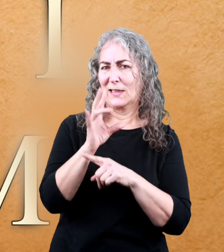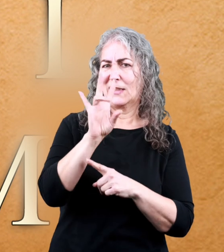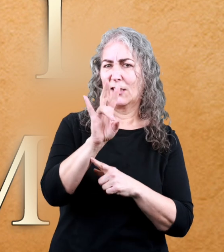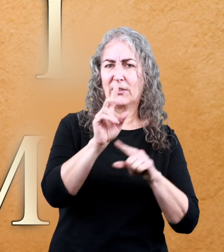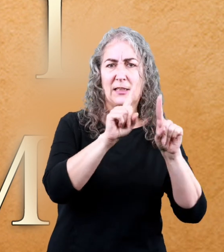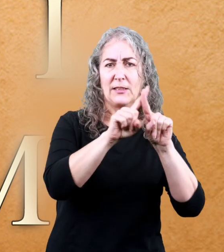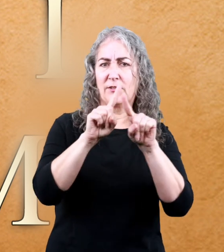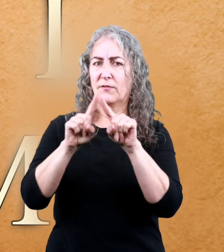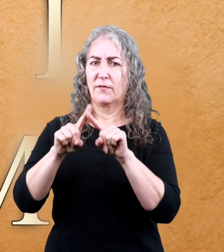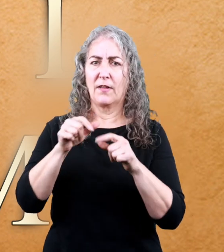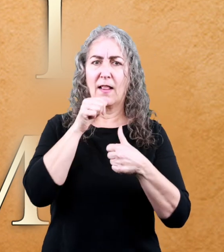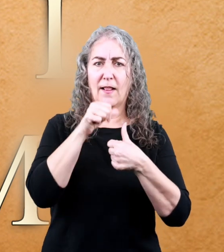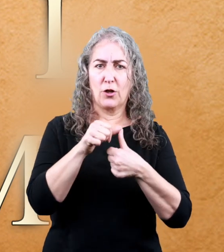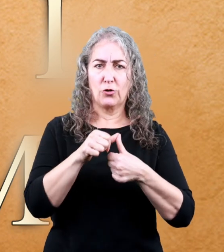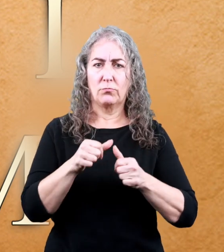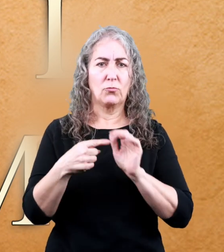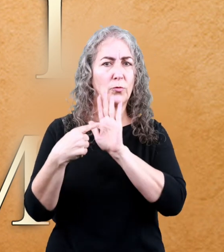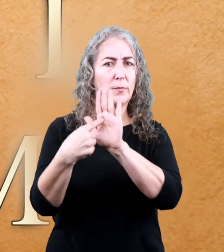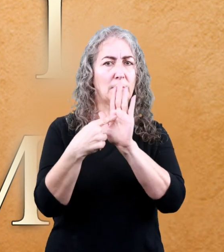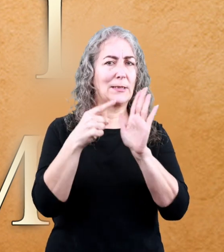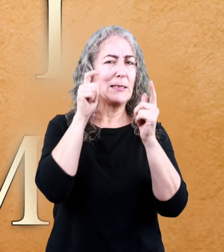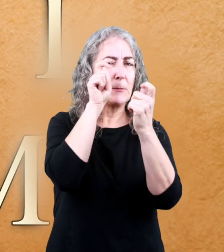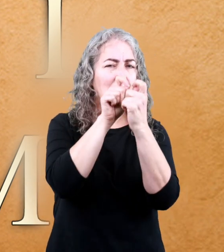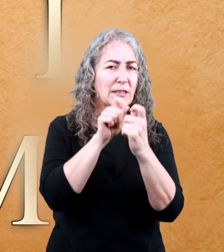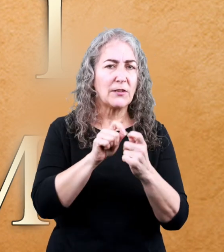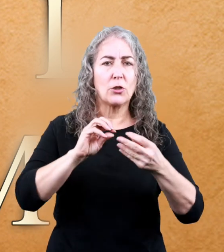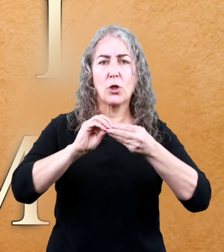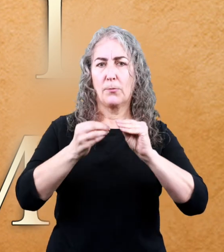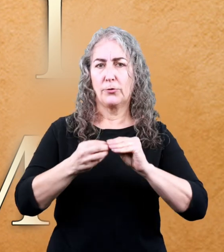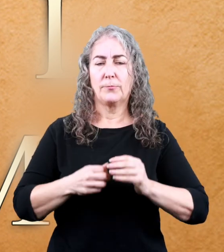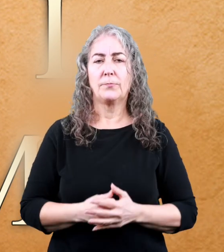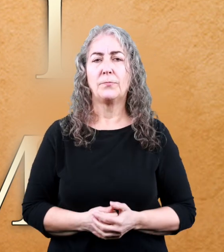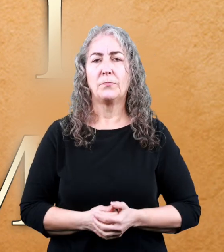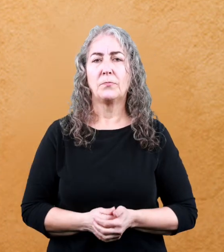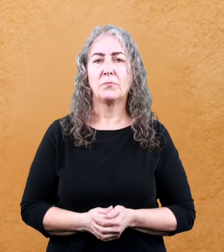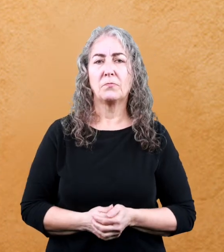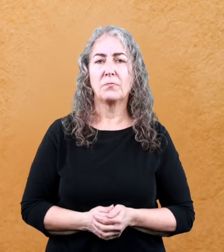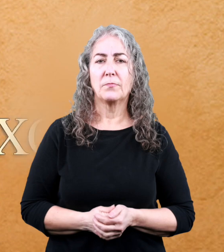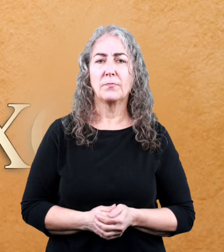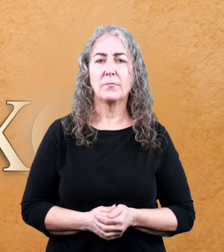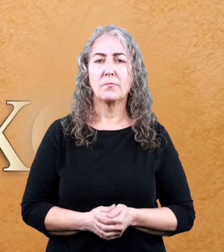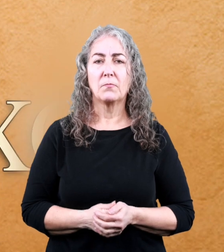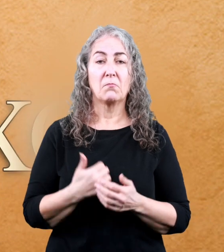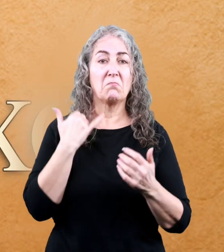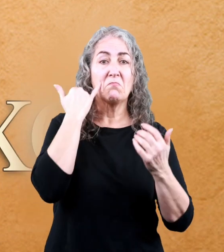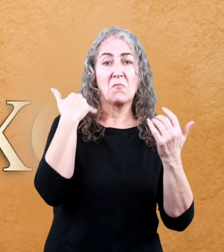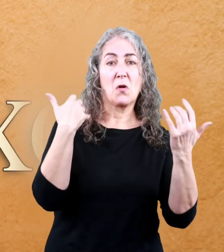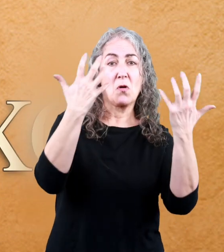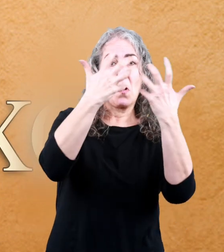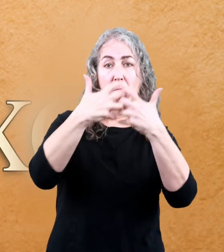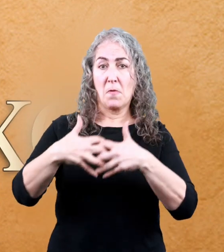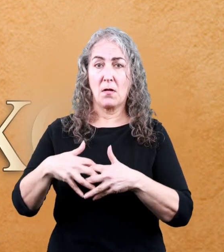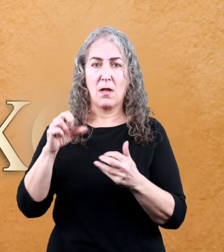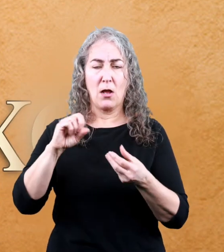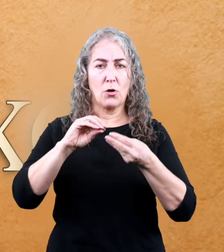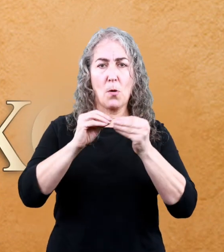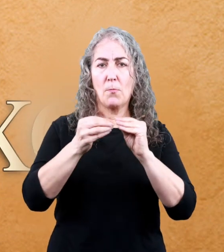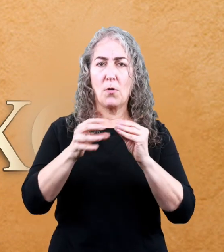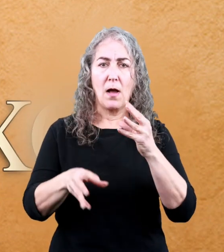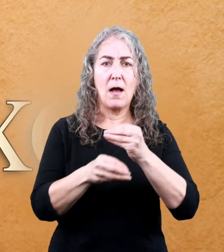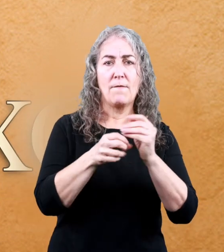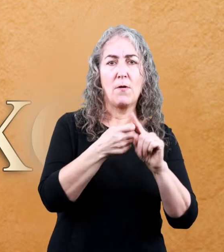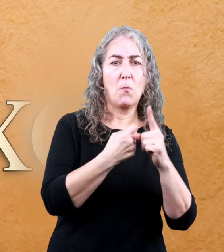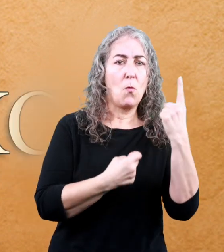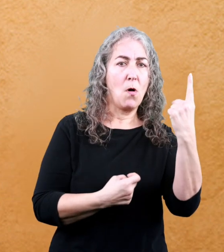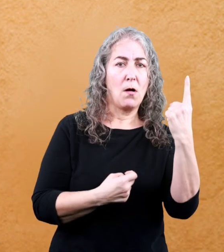numerals use seven different letters to represent specific numbers. When we combine those letters, we can make